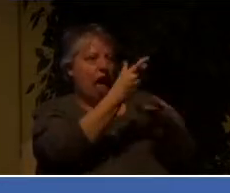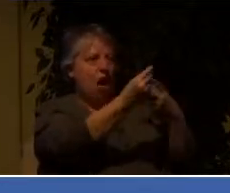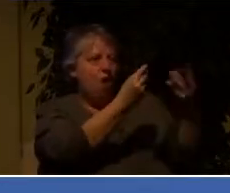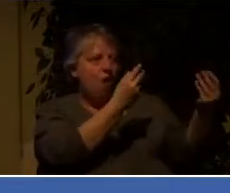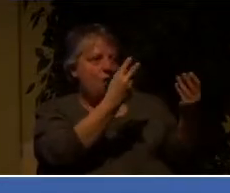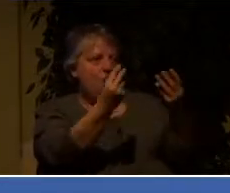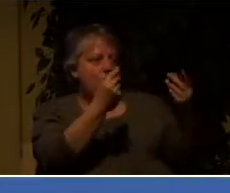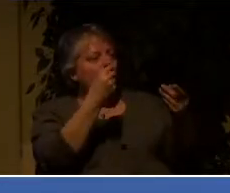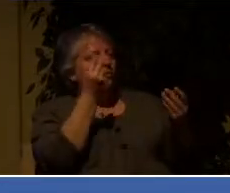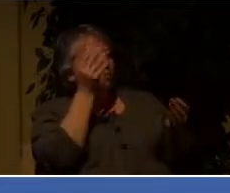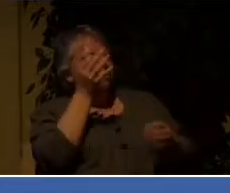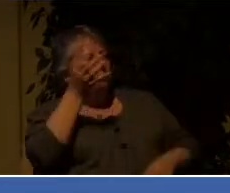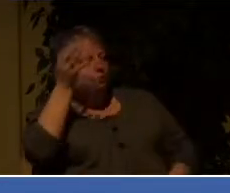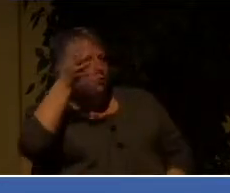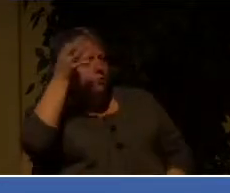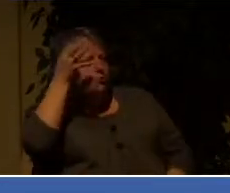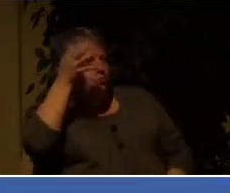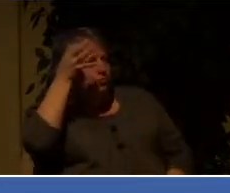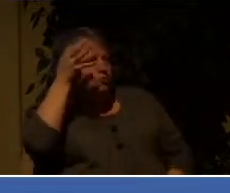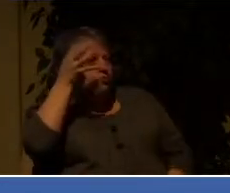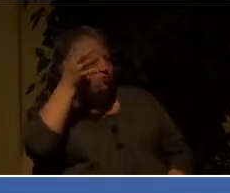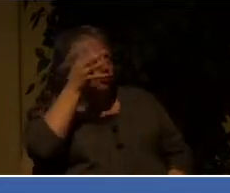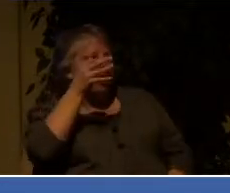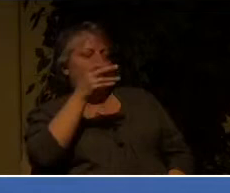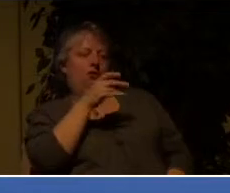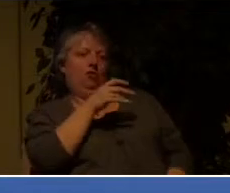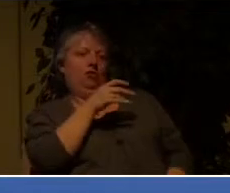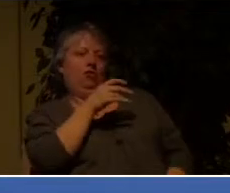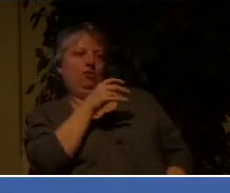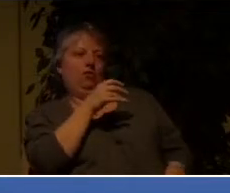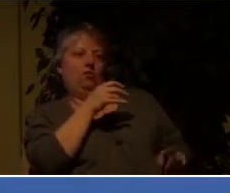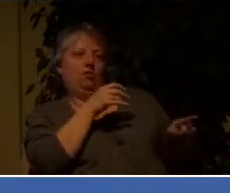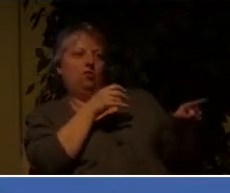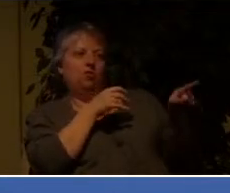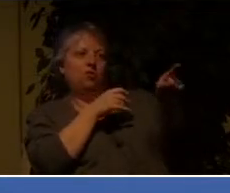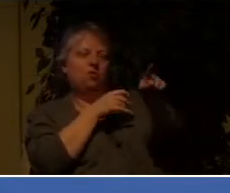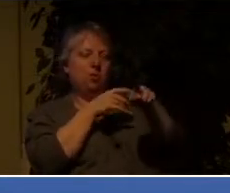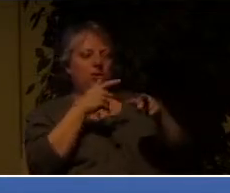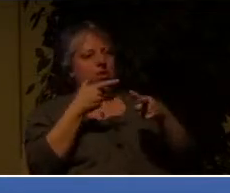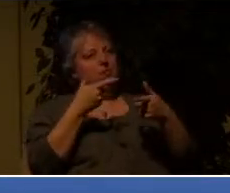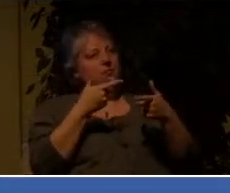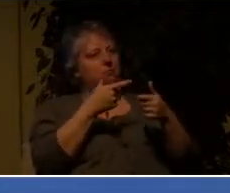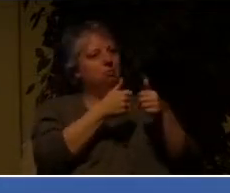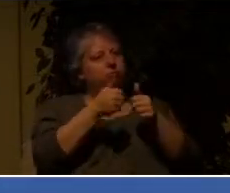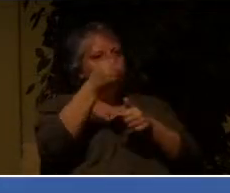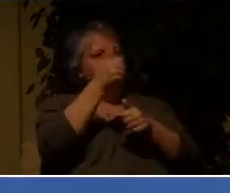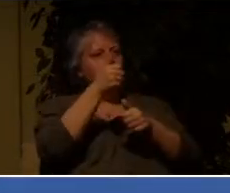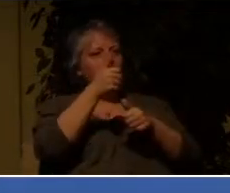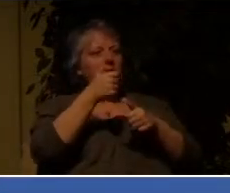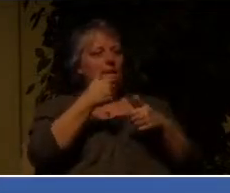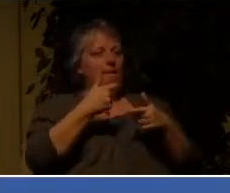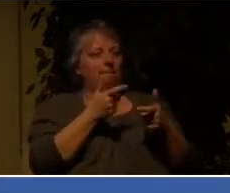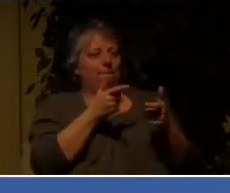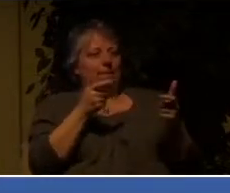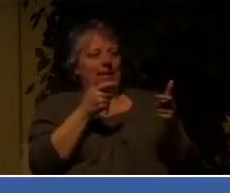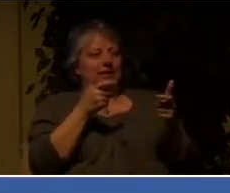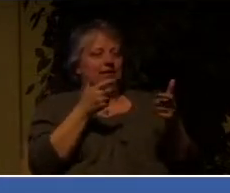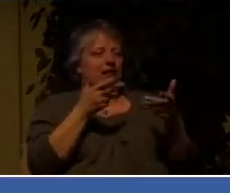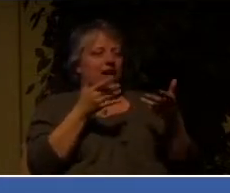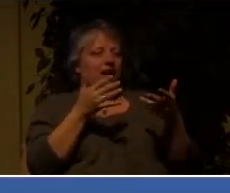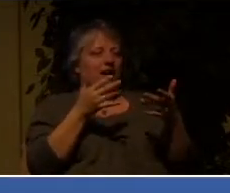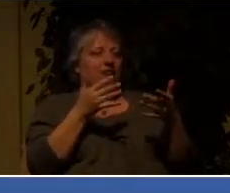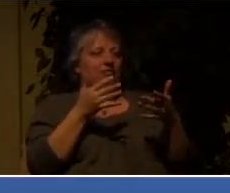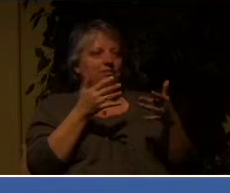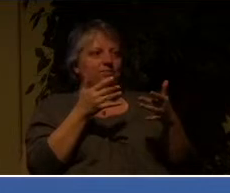kingdom of God. A little intimidating, wouldn't you think? So Jesus prepares them. And here's what he says in verse